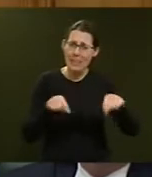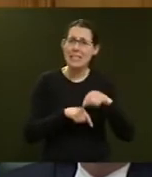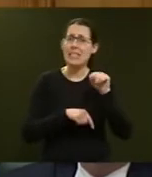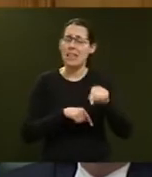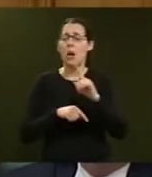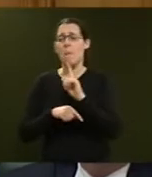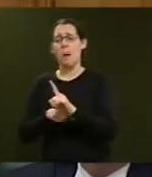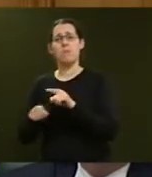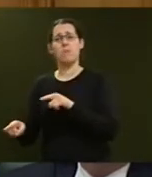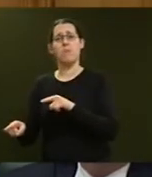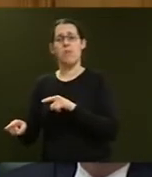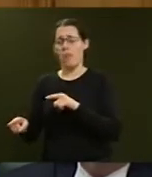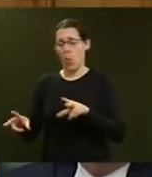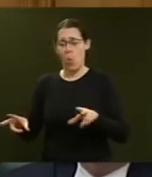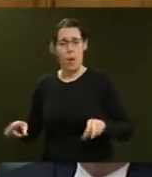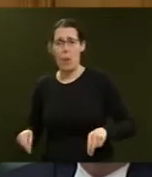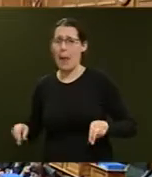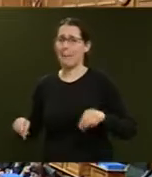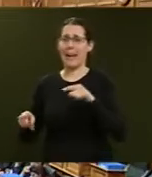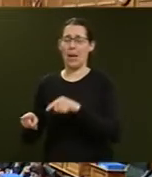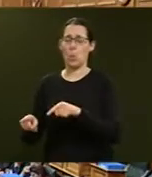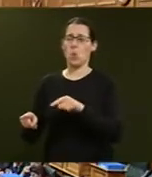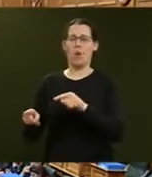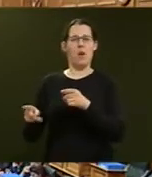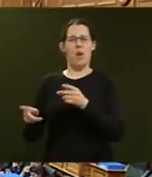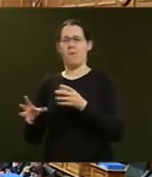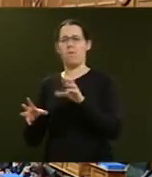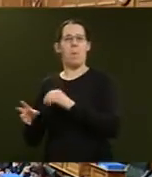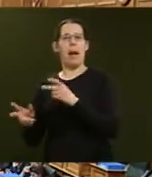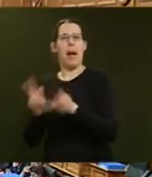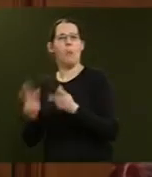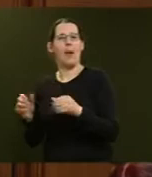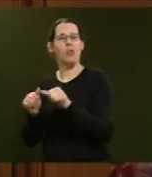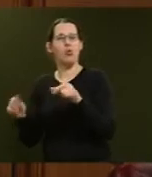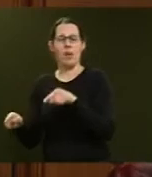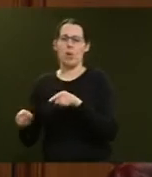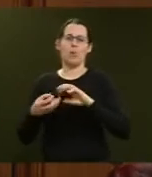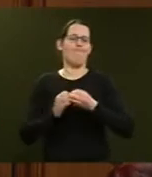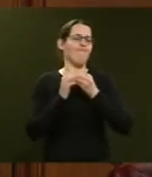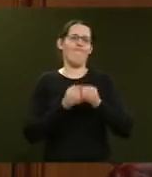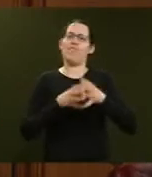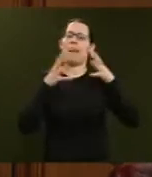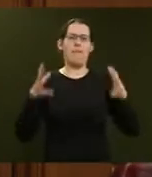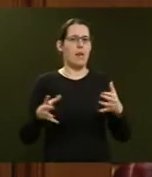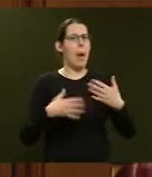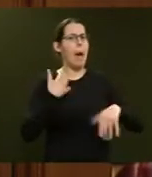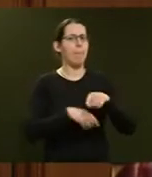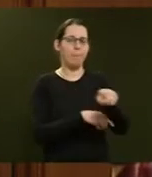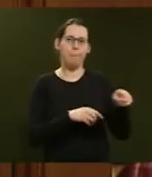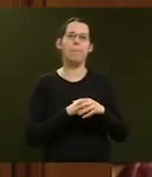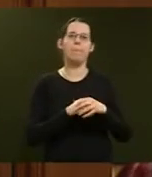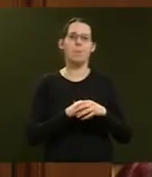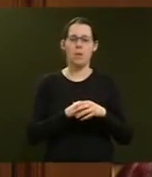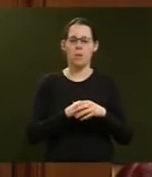are causing significant harm to consumers. Pātai tapiri, why has the Government implemented these